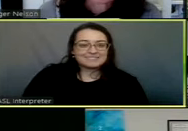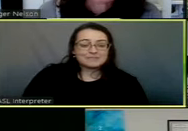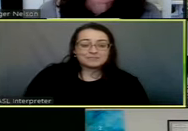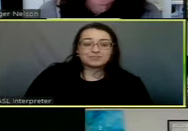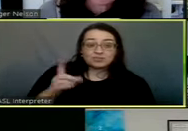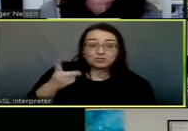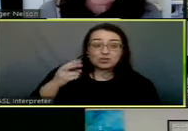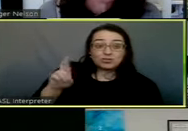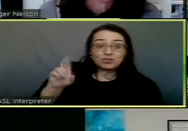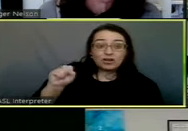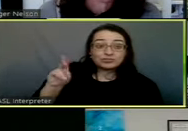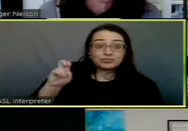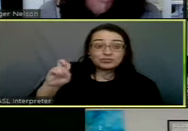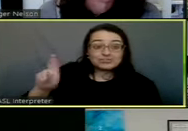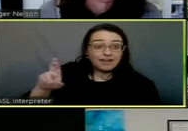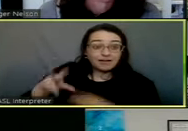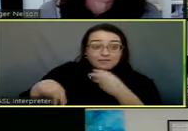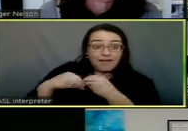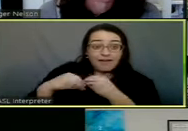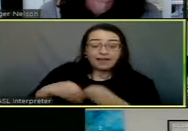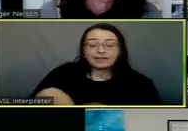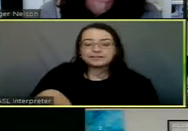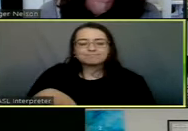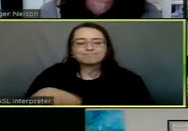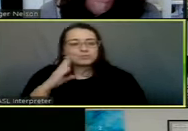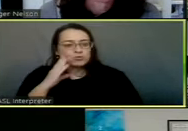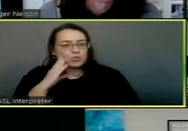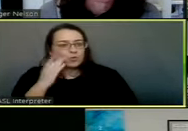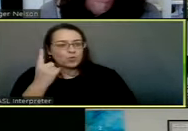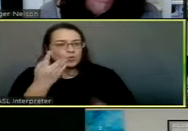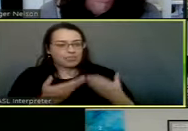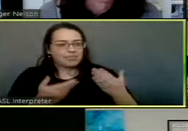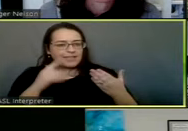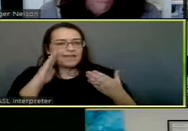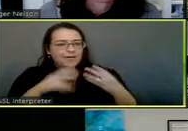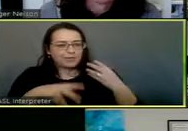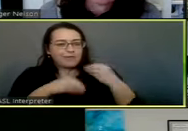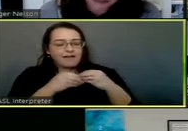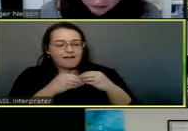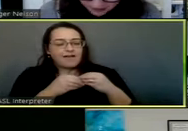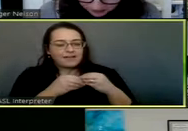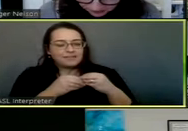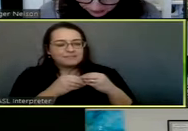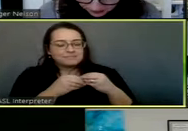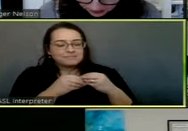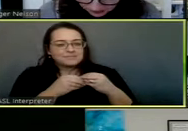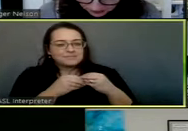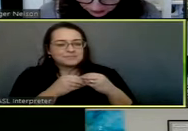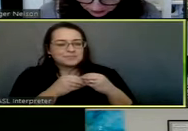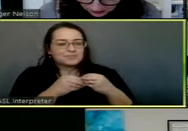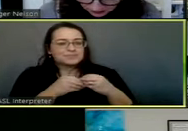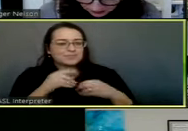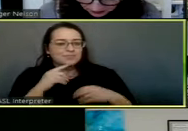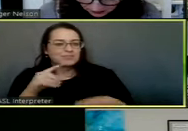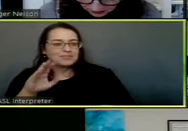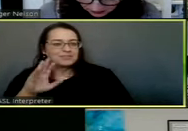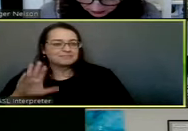Dr. Sauer, anything you want to add to that? You know, one of the things that I would add to that was that I would piggyback off of